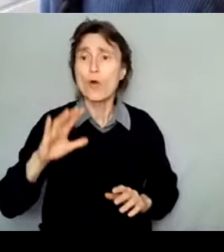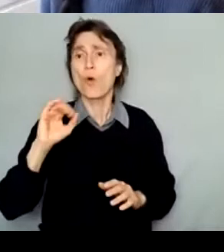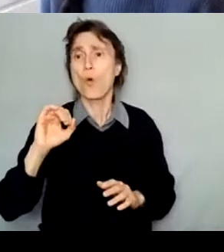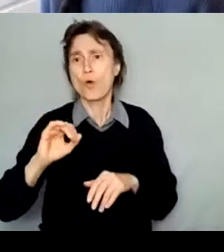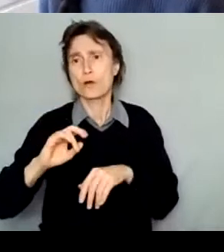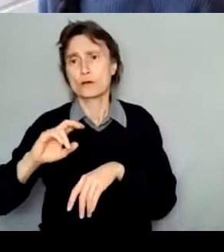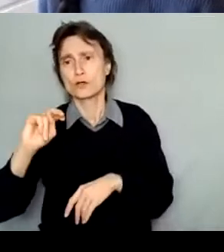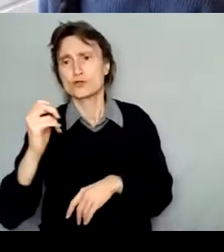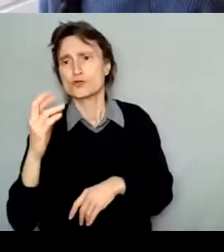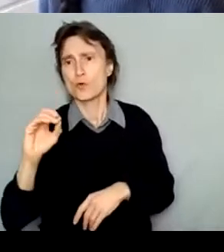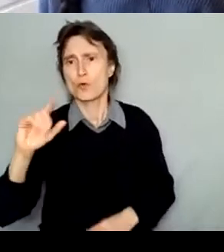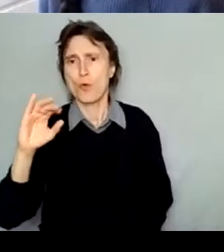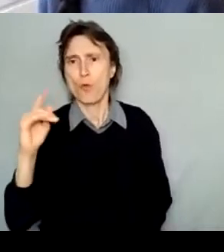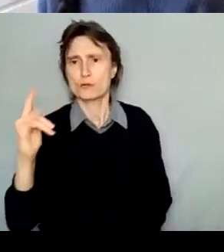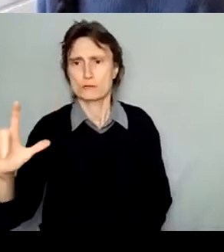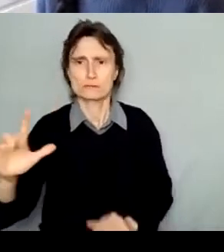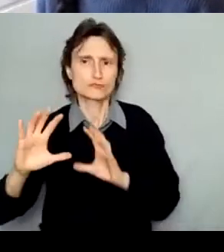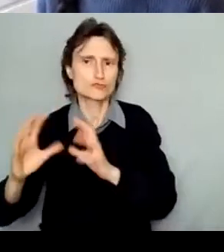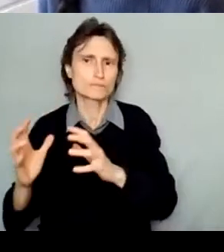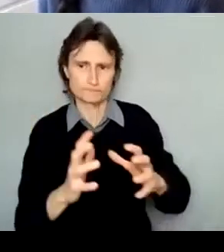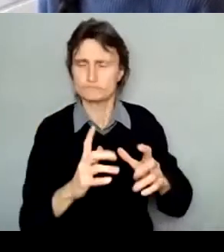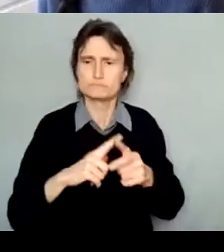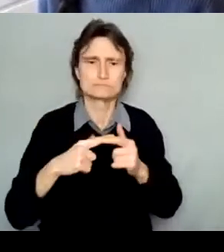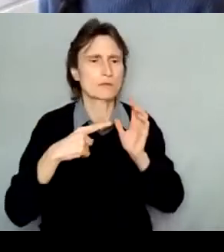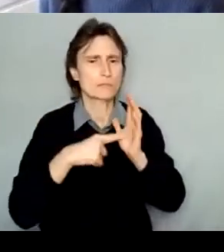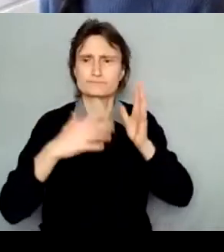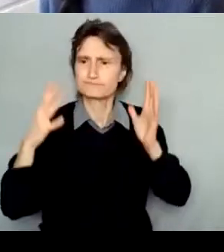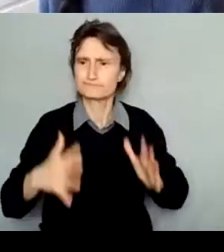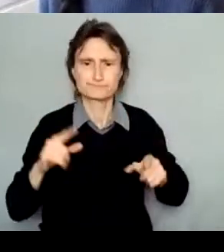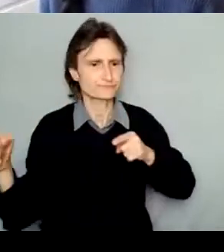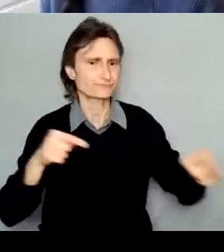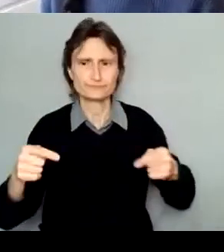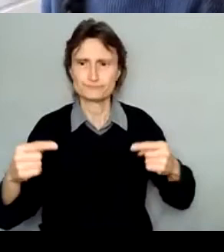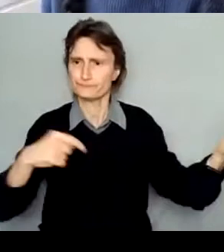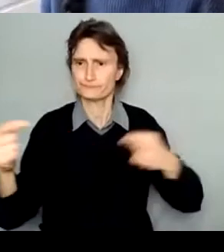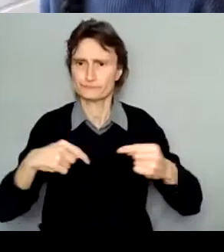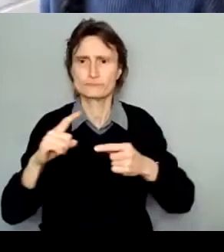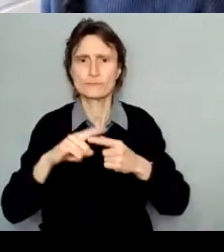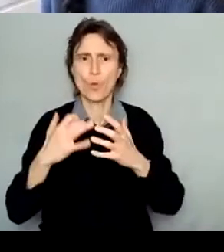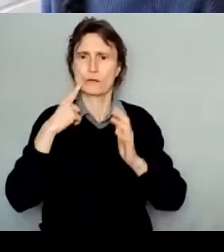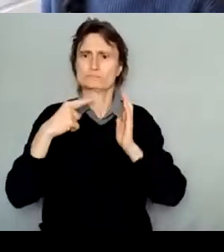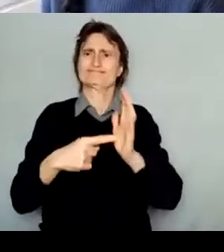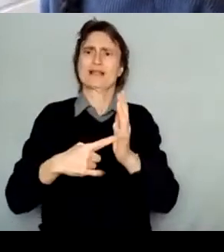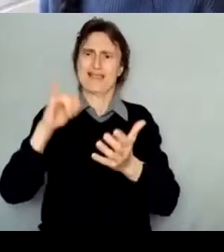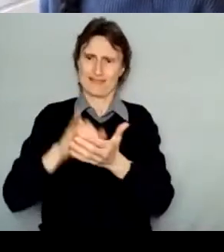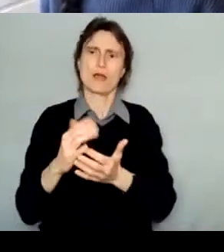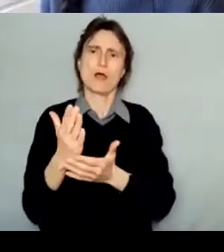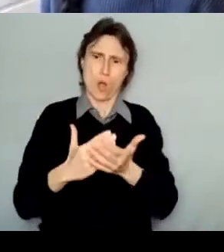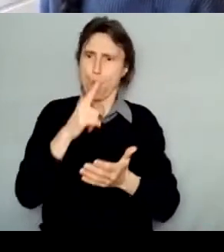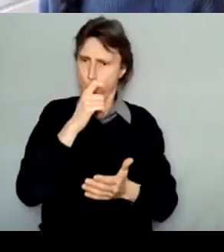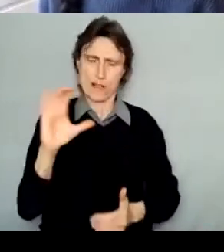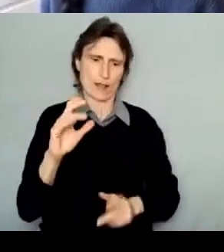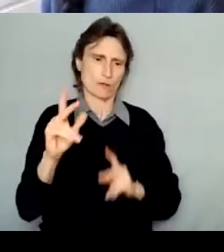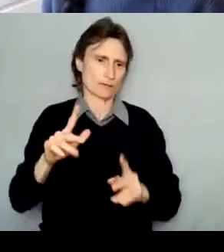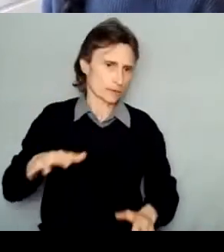help ensure that we are fairly and responsibly distributing public dollars to artists on behalf of the citizens of Calgary. The assessment